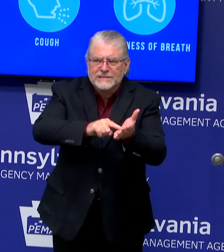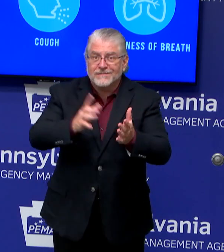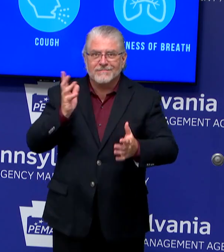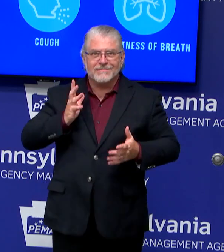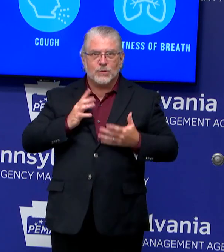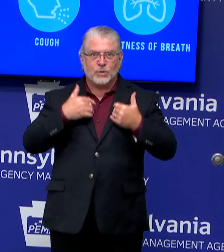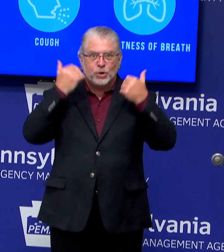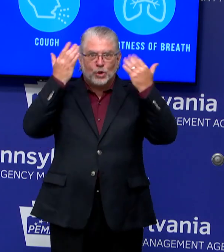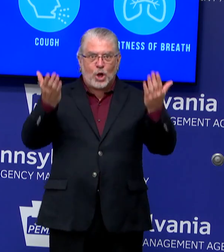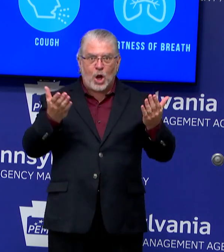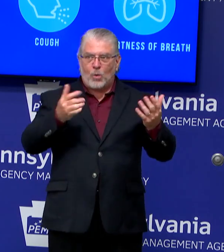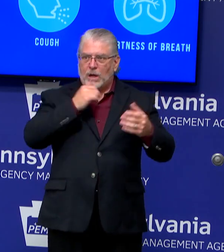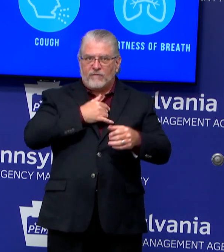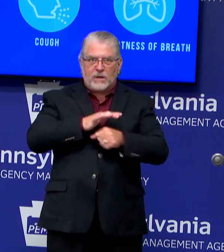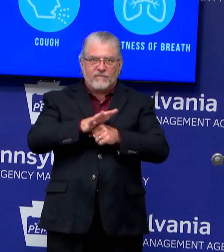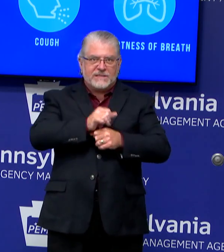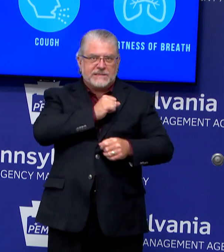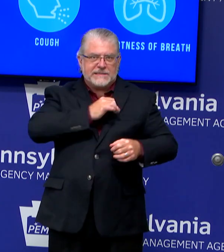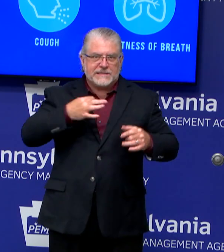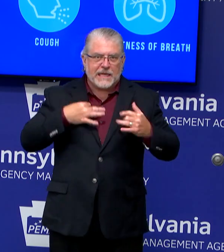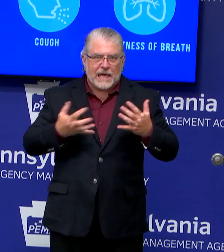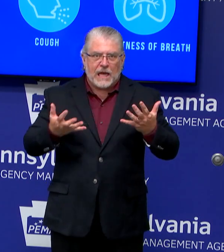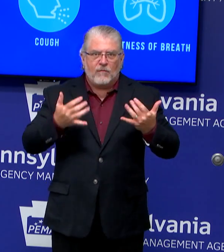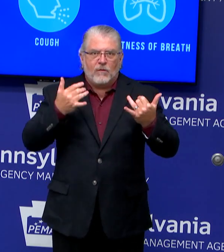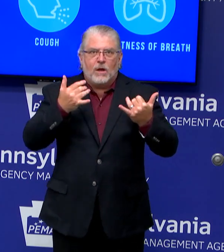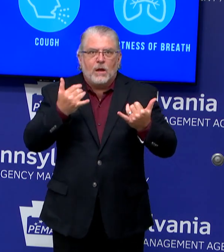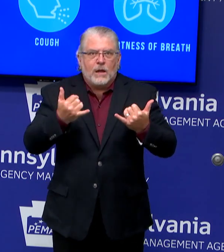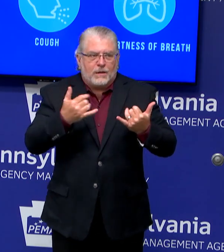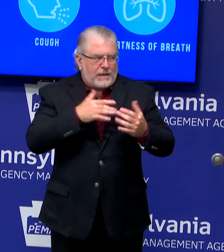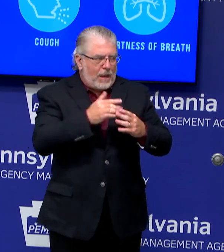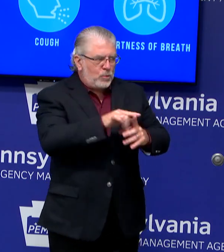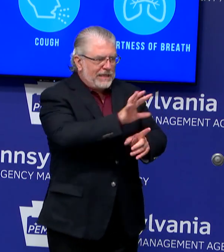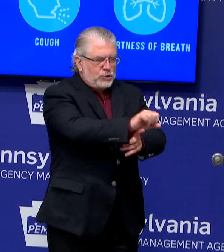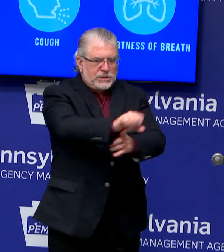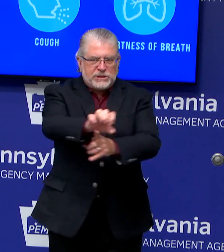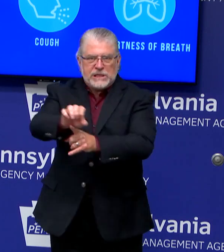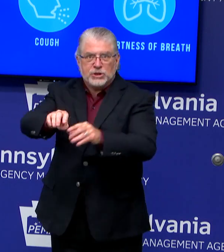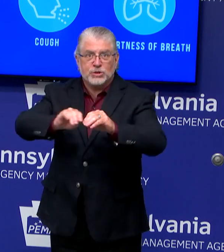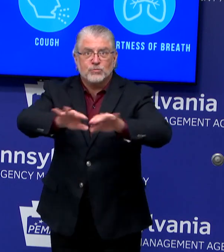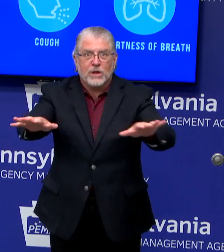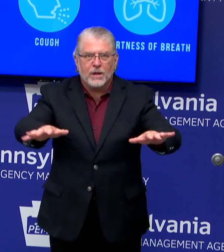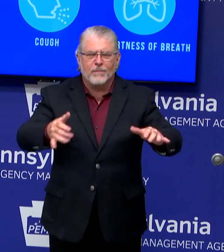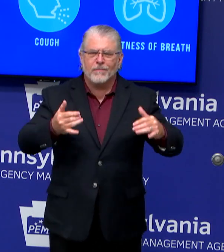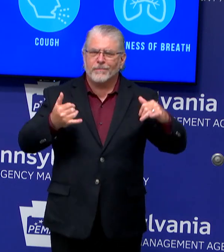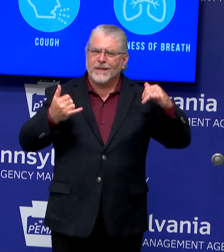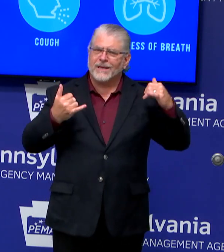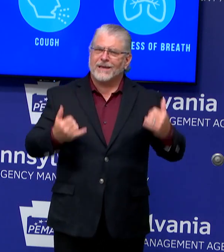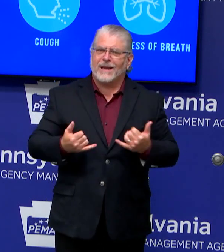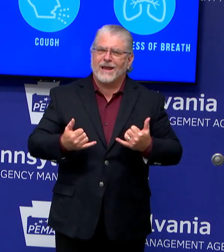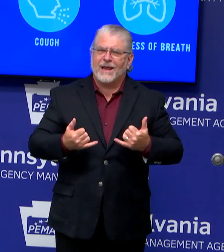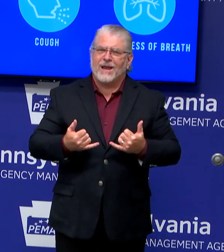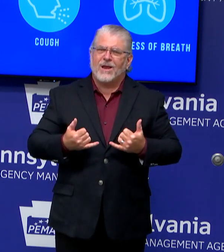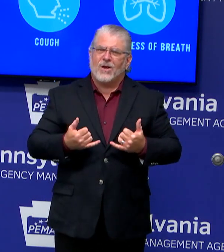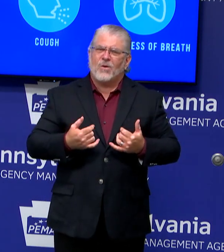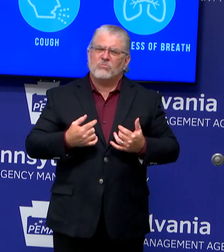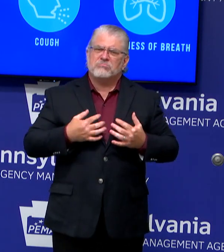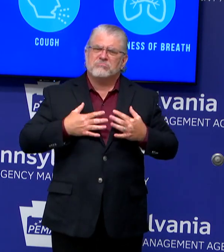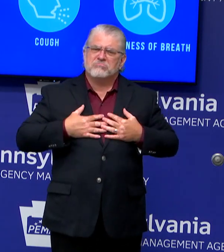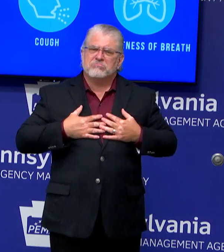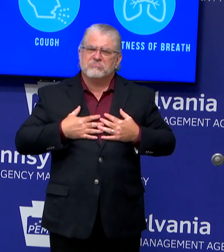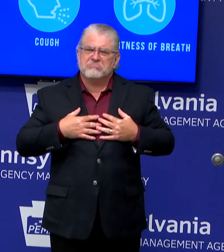even if there were no community outbreaks before. So we're in a different place than we had. I assume that if we have a resurgence